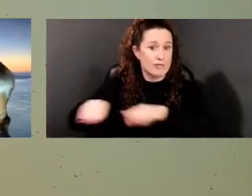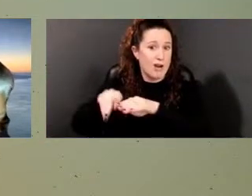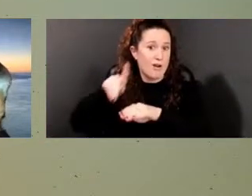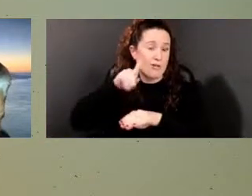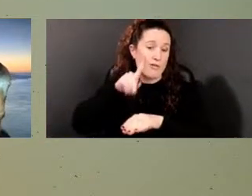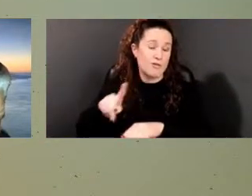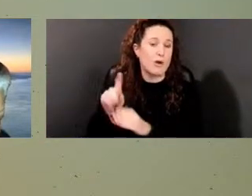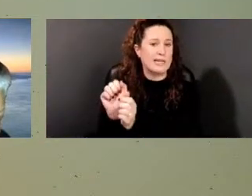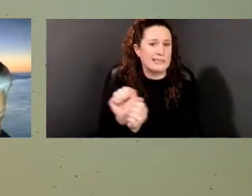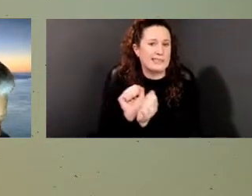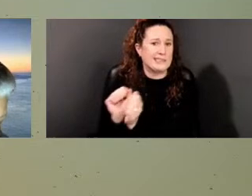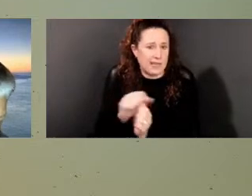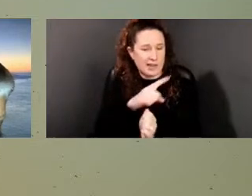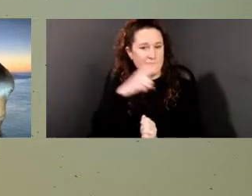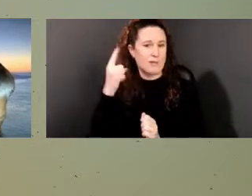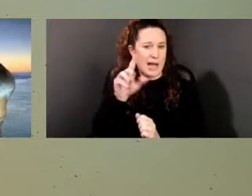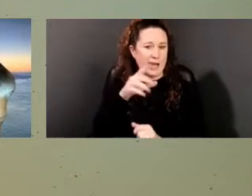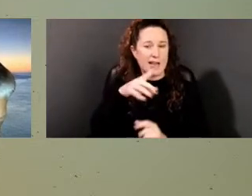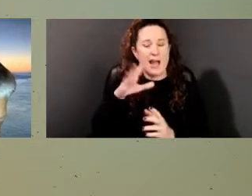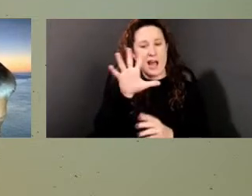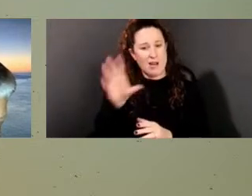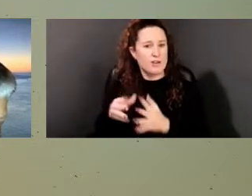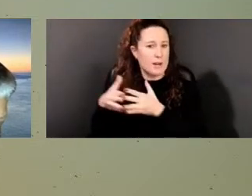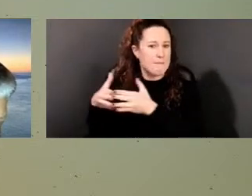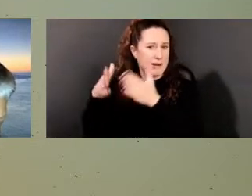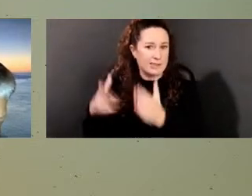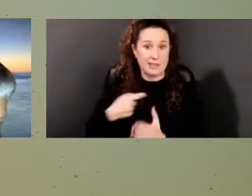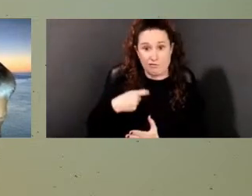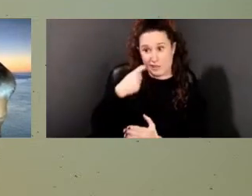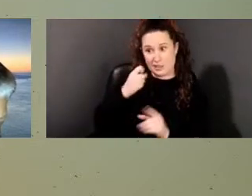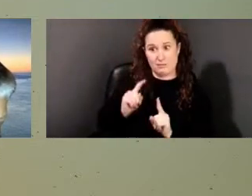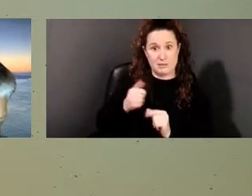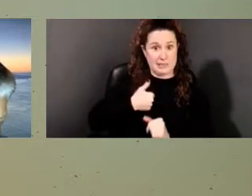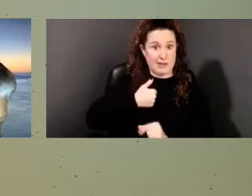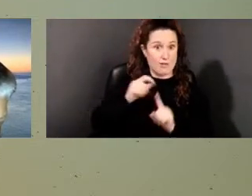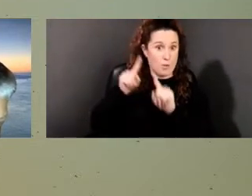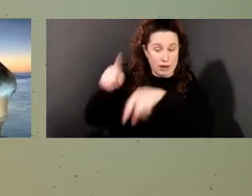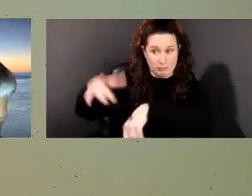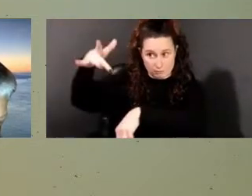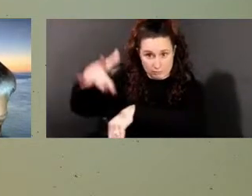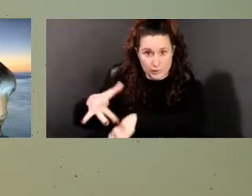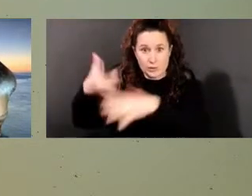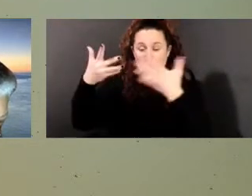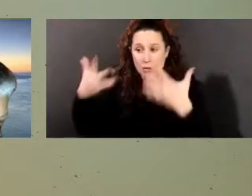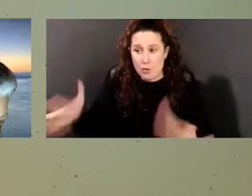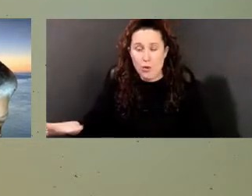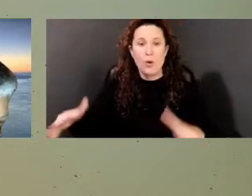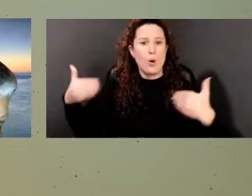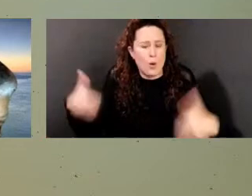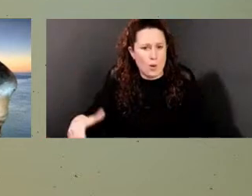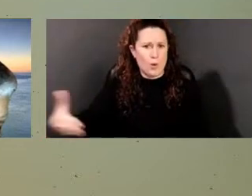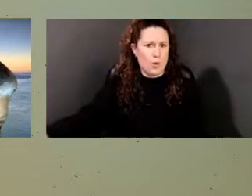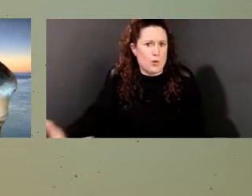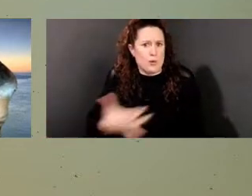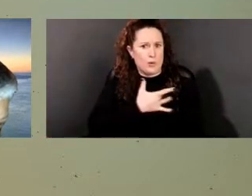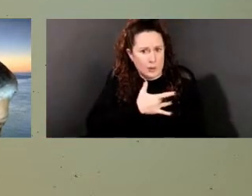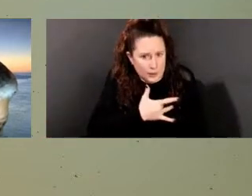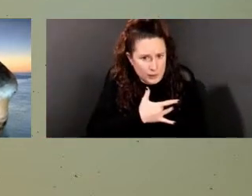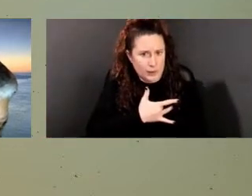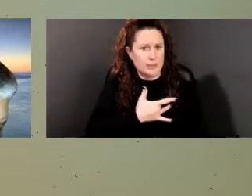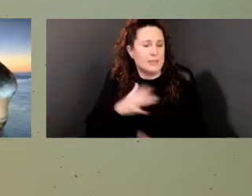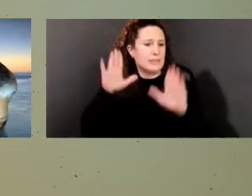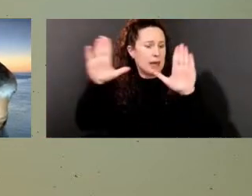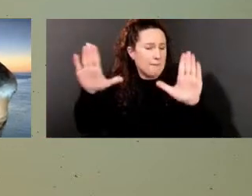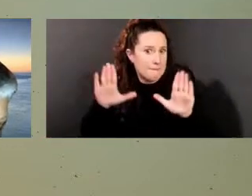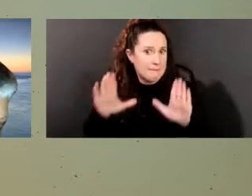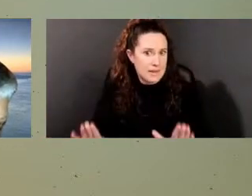plantation. I visited the site, I visited with others, I got to tell you, it was a powerful, amazing visit.